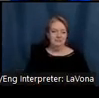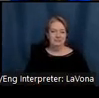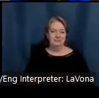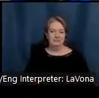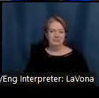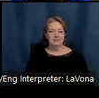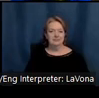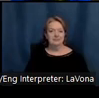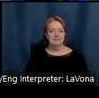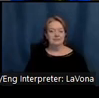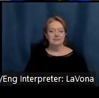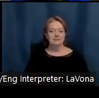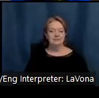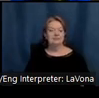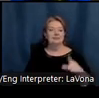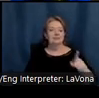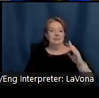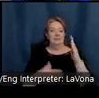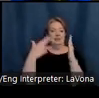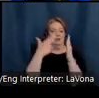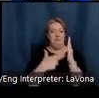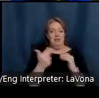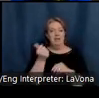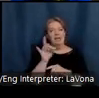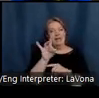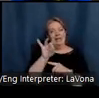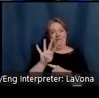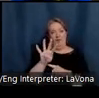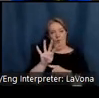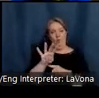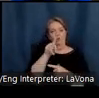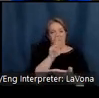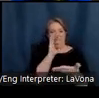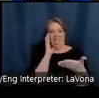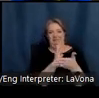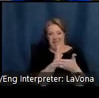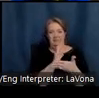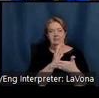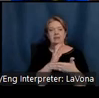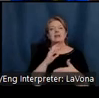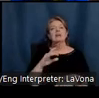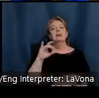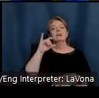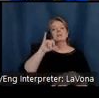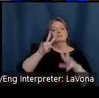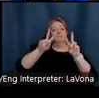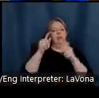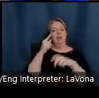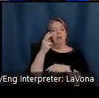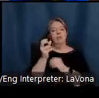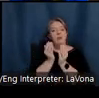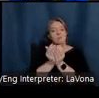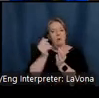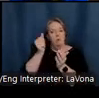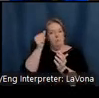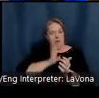Painted in 1884 as his student exhibition piece, The Boatman, one of Steele's